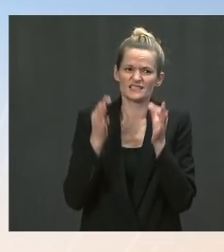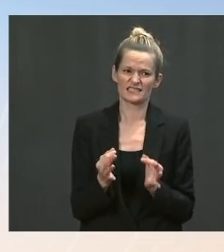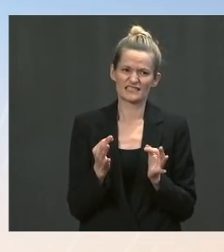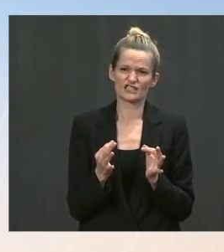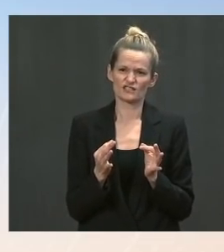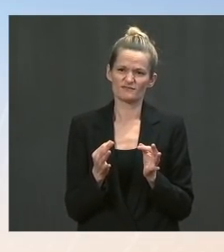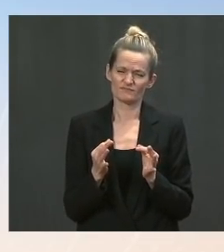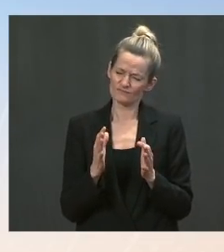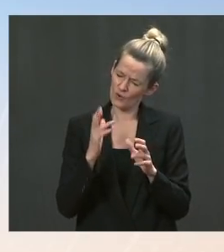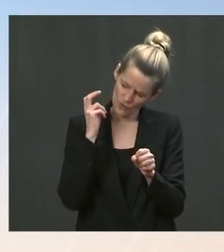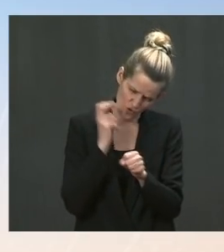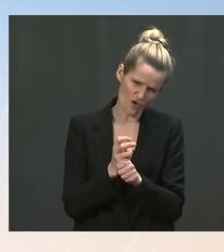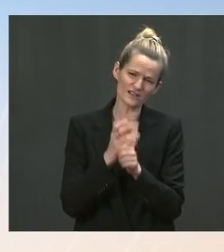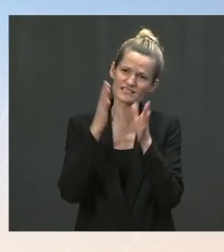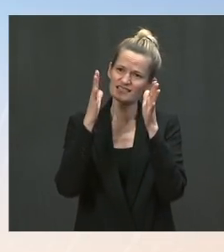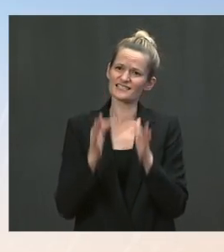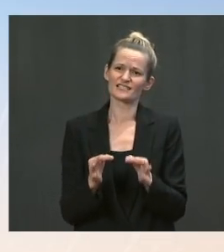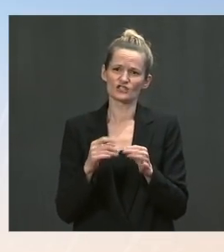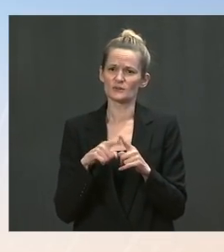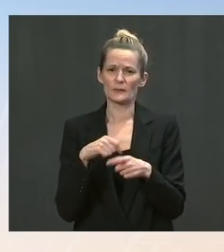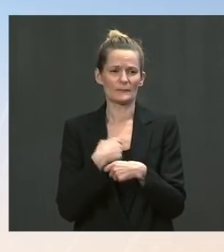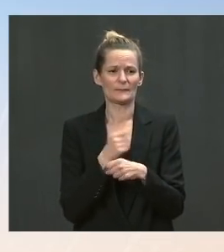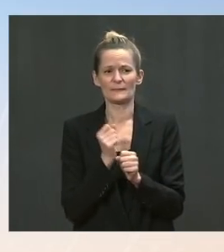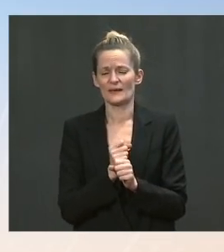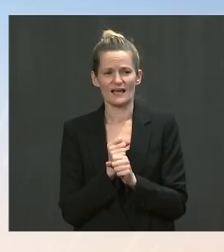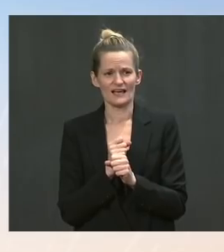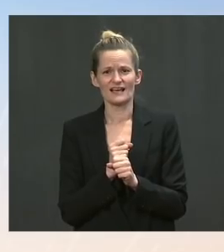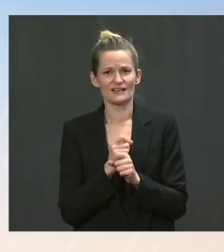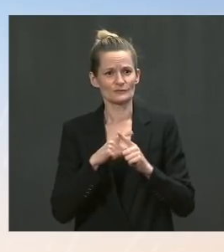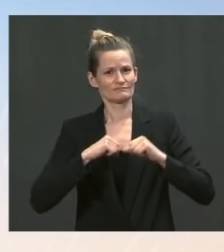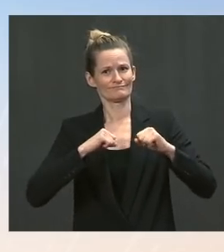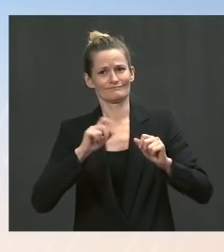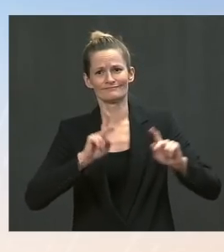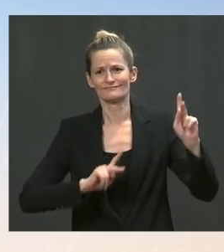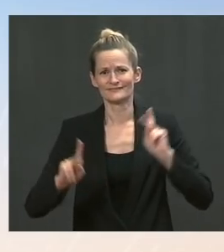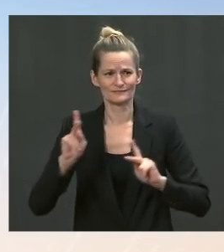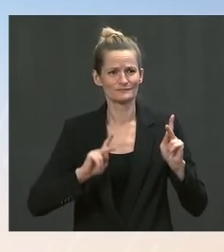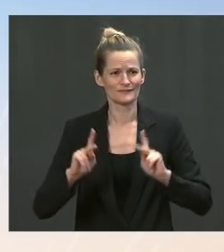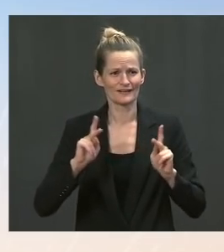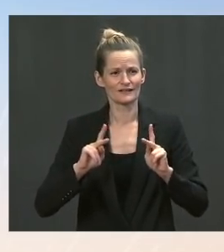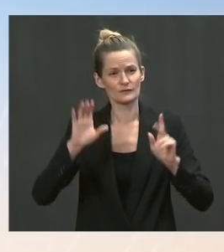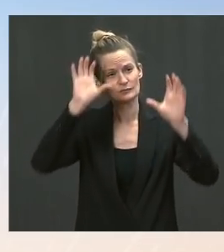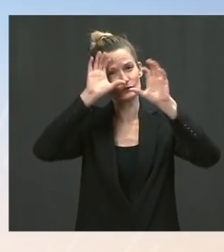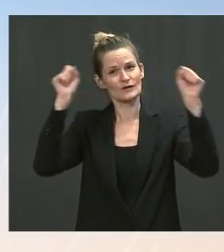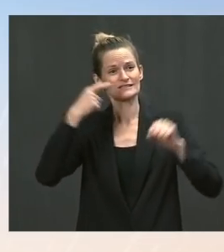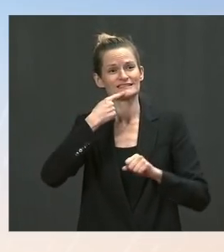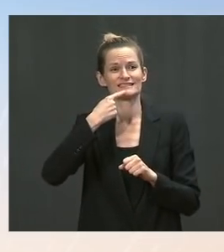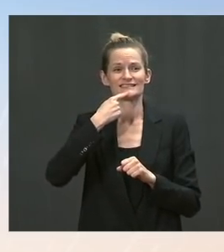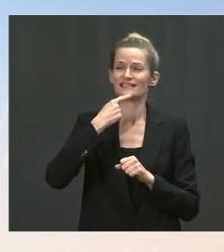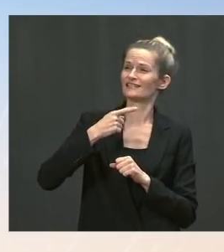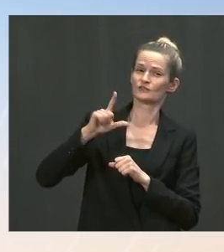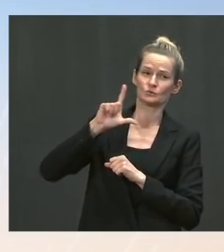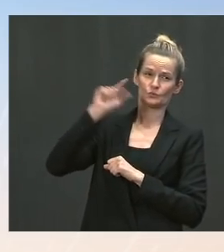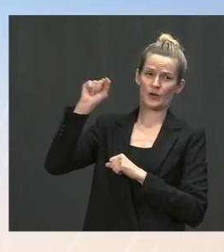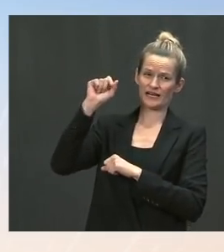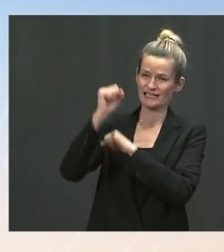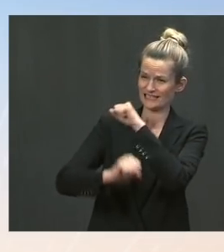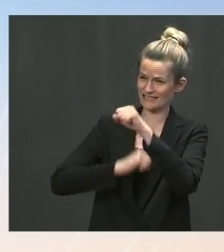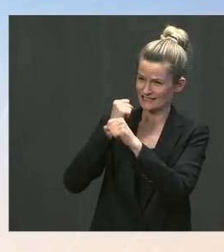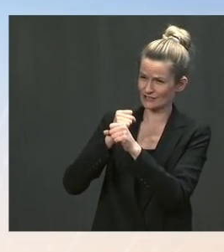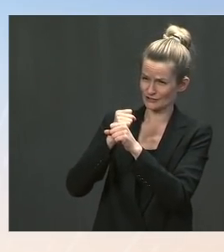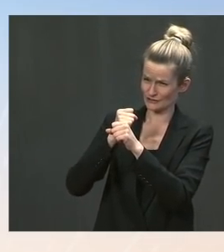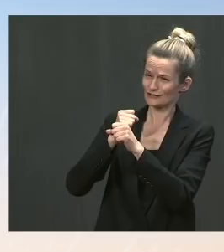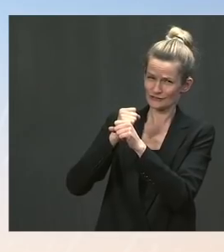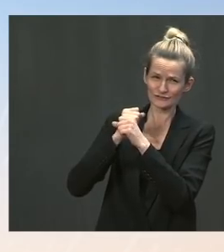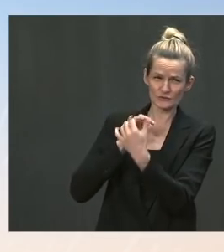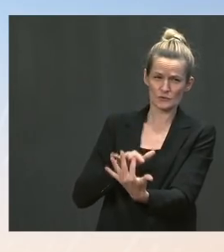people. He made clear, the President made clear, after 20 years at war, it's time for American troops to come home. And as he said at the time, the status quo was not